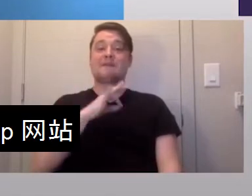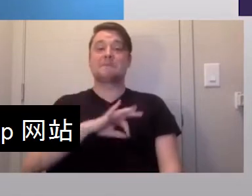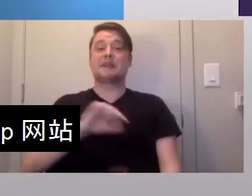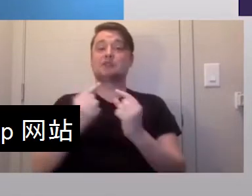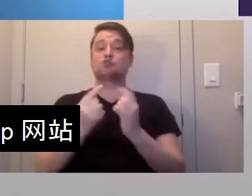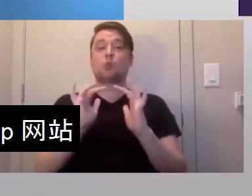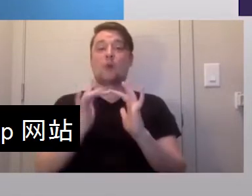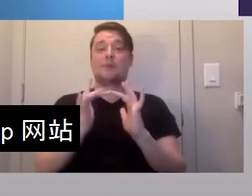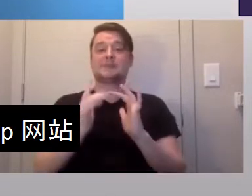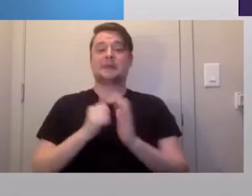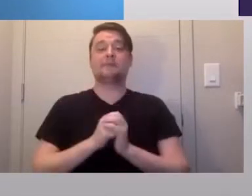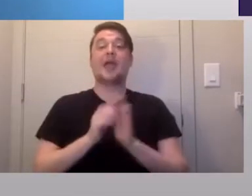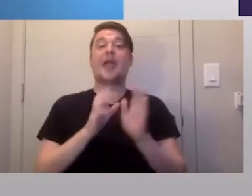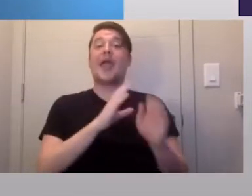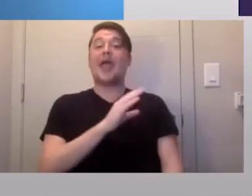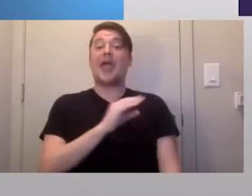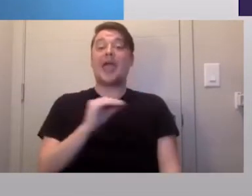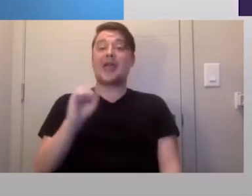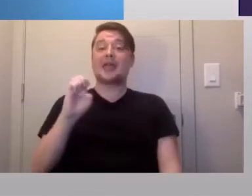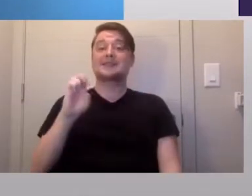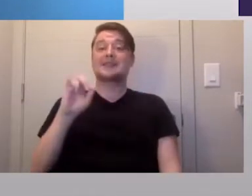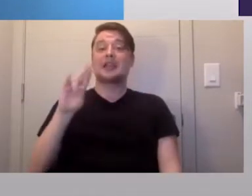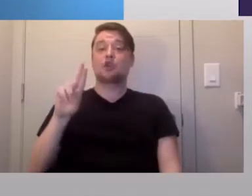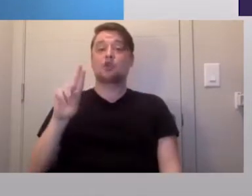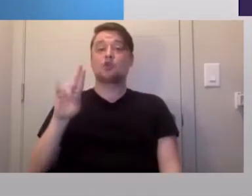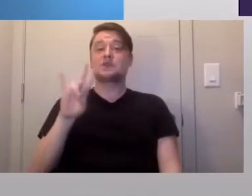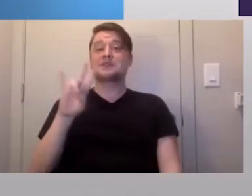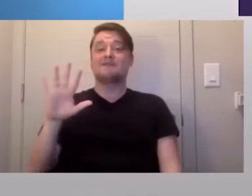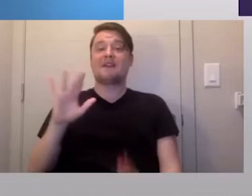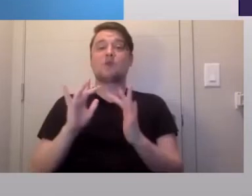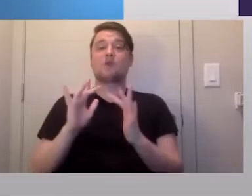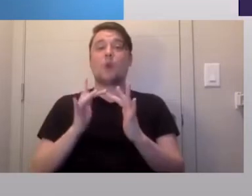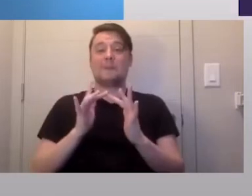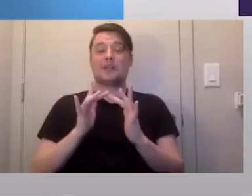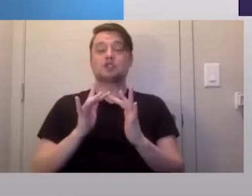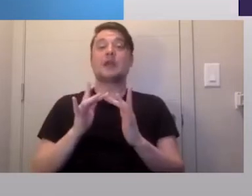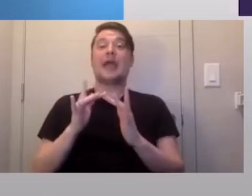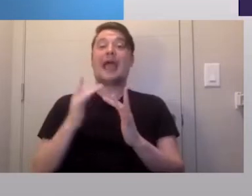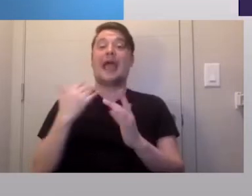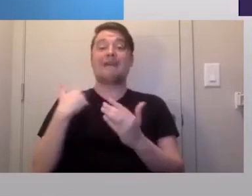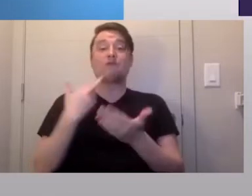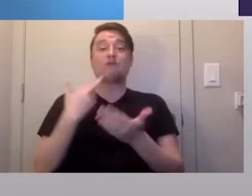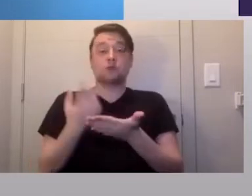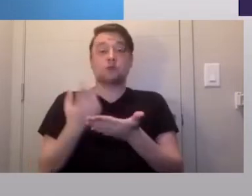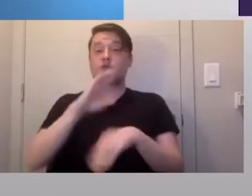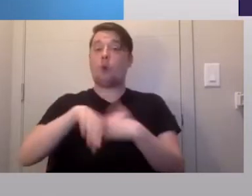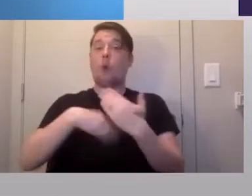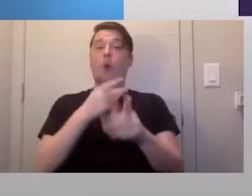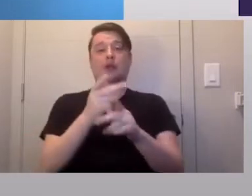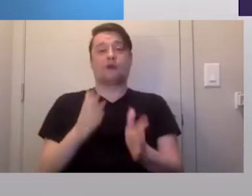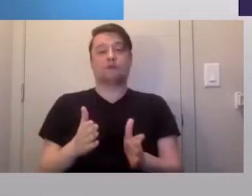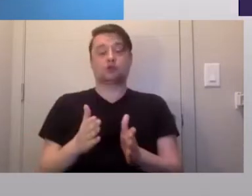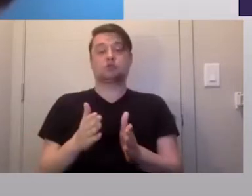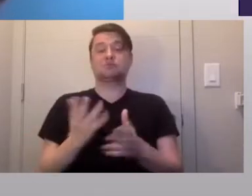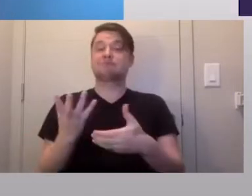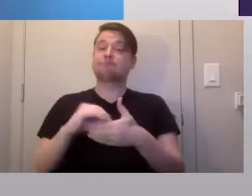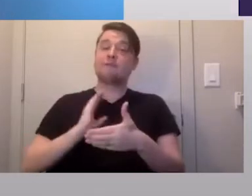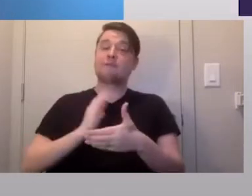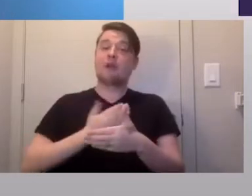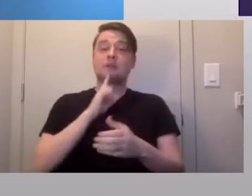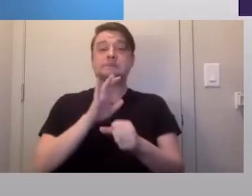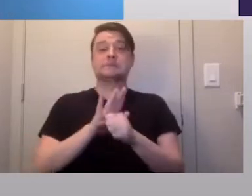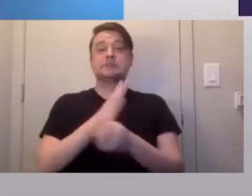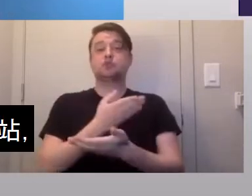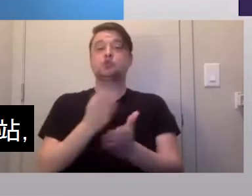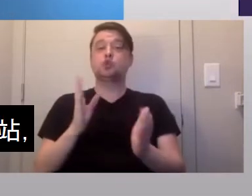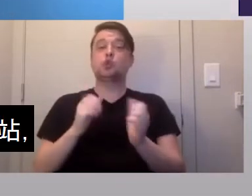website. And the SEIU-775 webpage has resources for all caregivers. As part of our commitment to